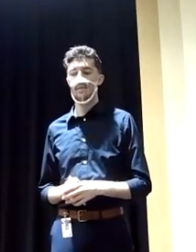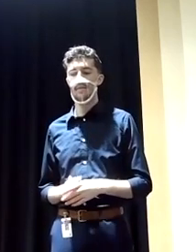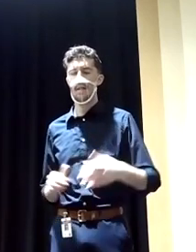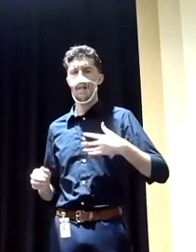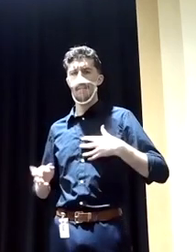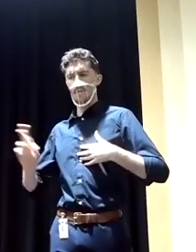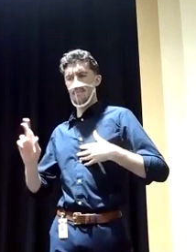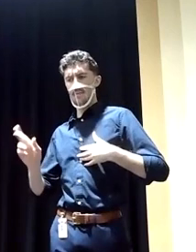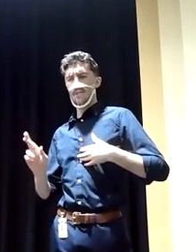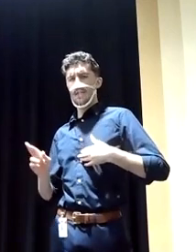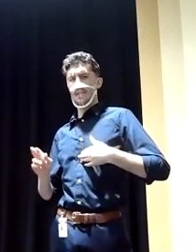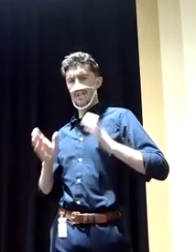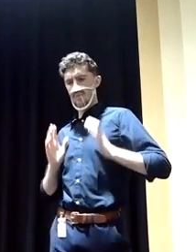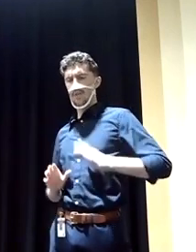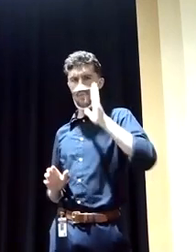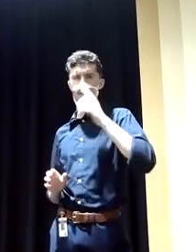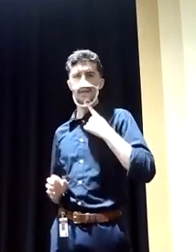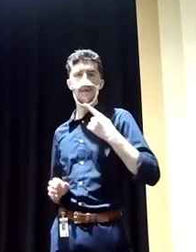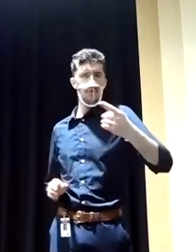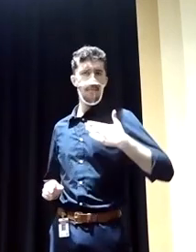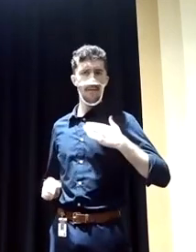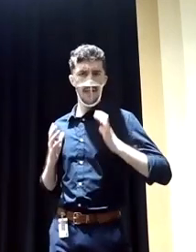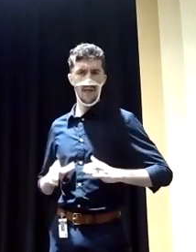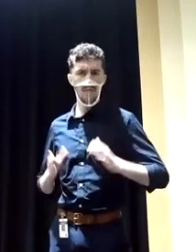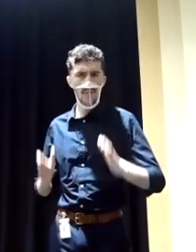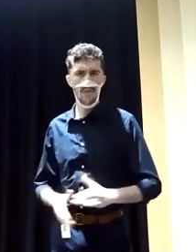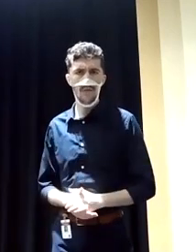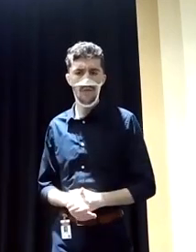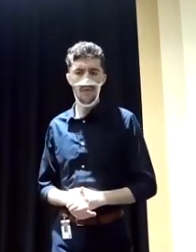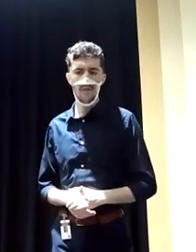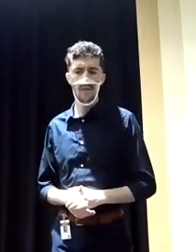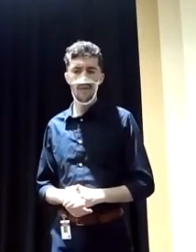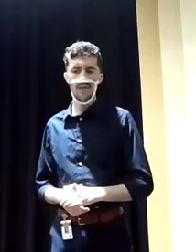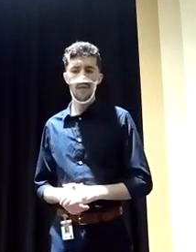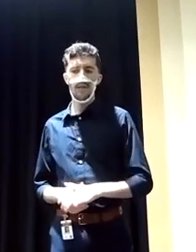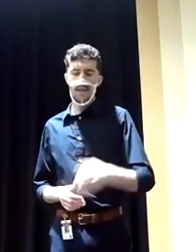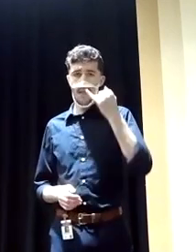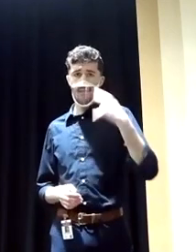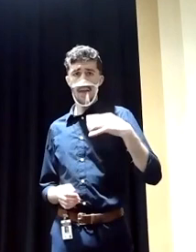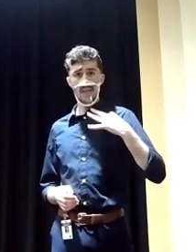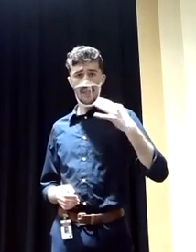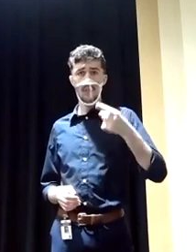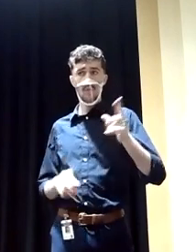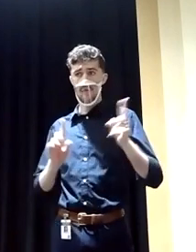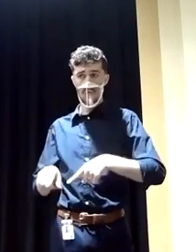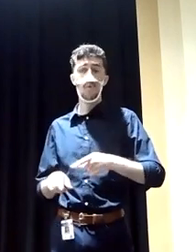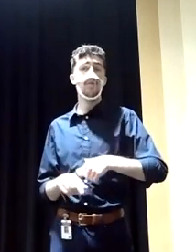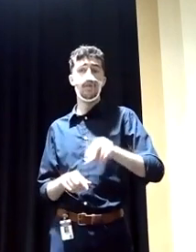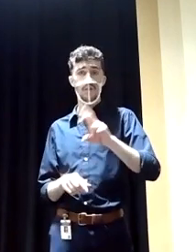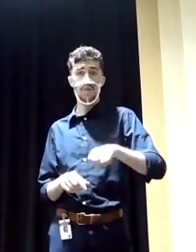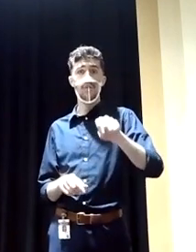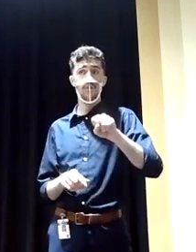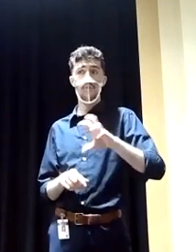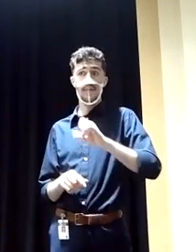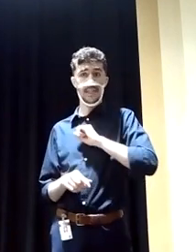you're our counselor. I promise you, if I go to the United States Senate to represent Pennsylvania, I will remember every